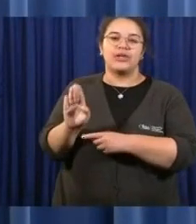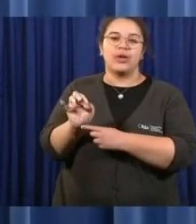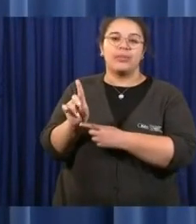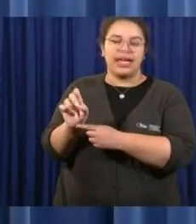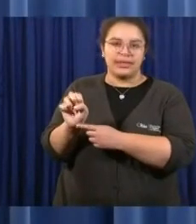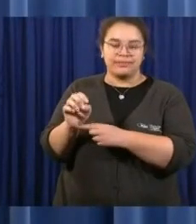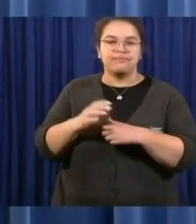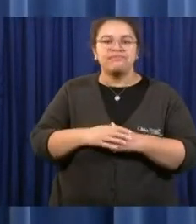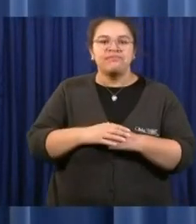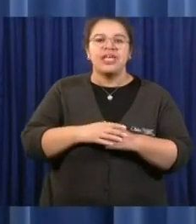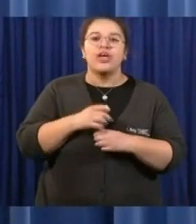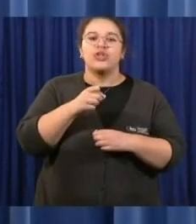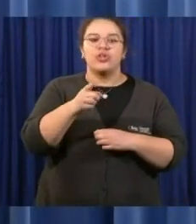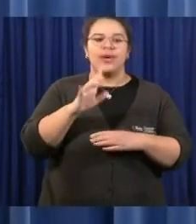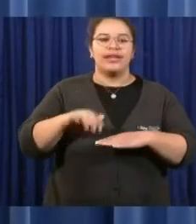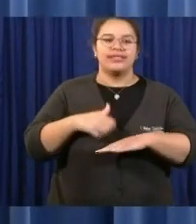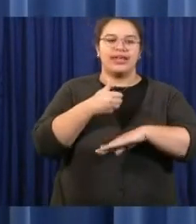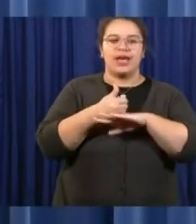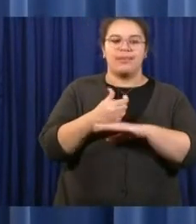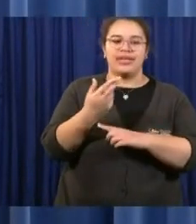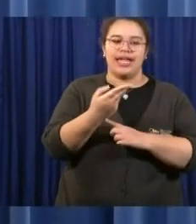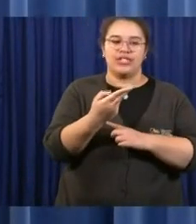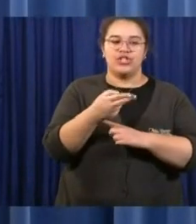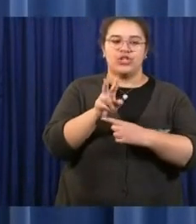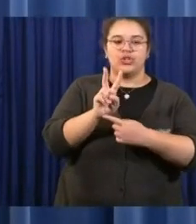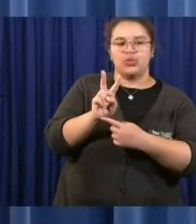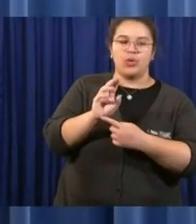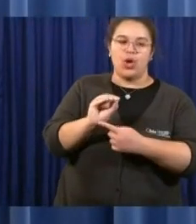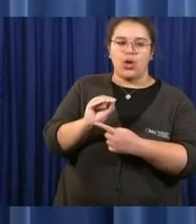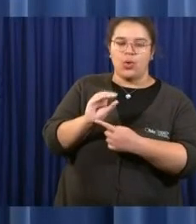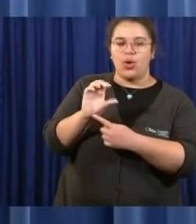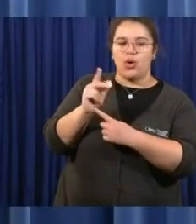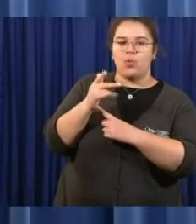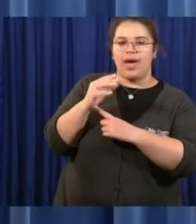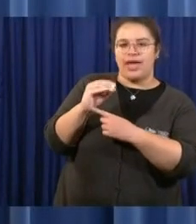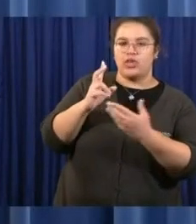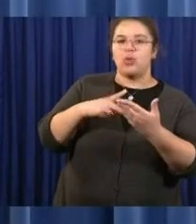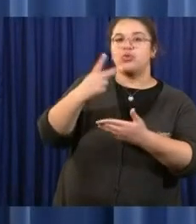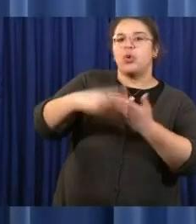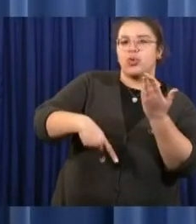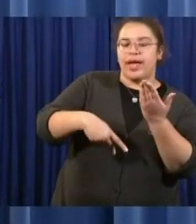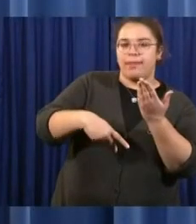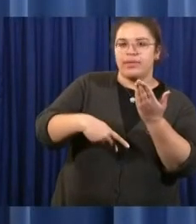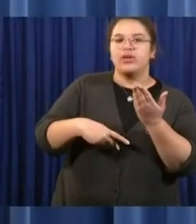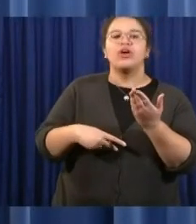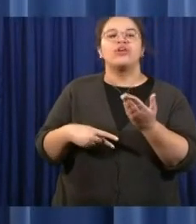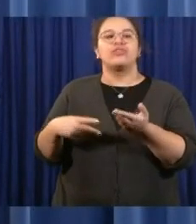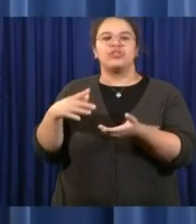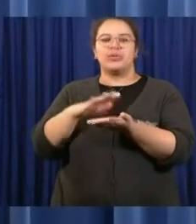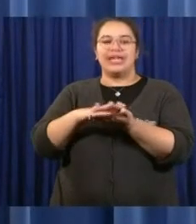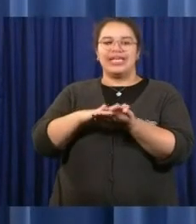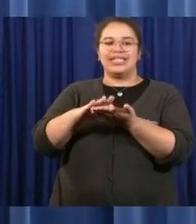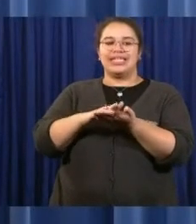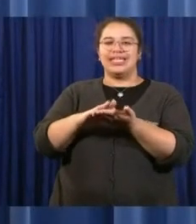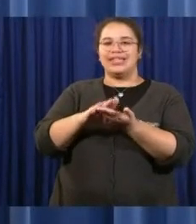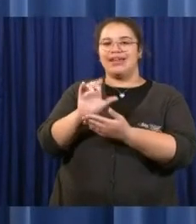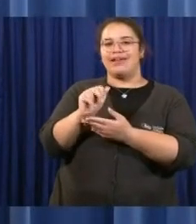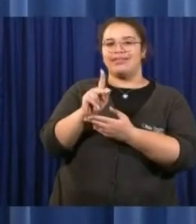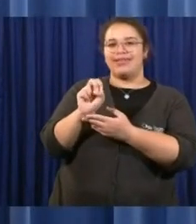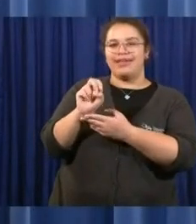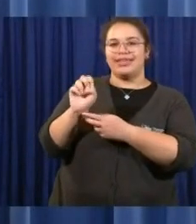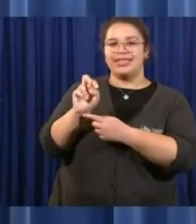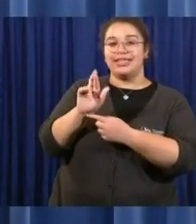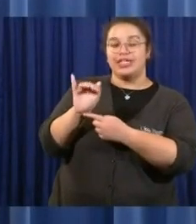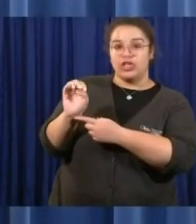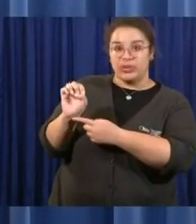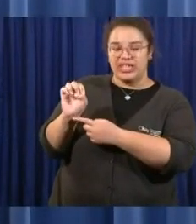counts not only on funding or appropriations in the current budget, these two years, uh, it was also relying on budget surpluses in future